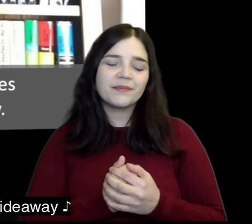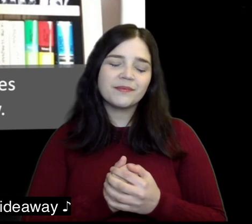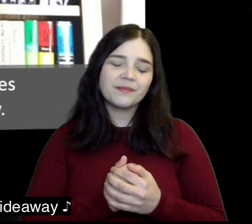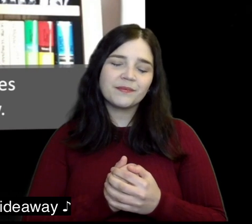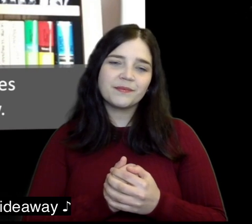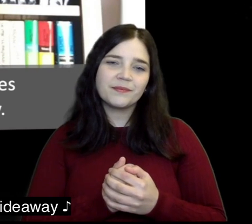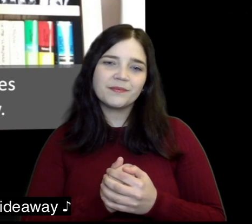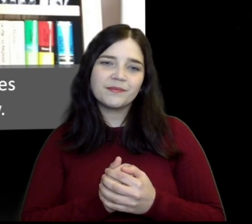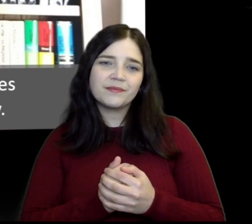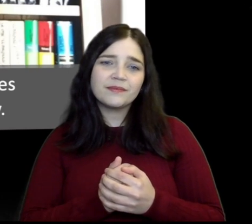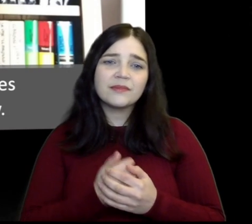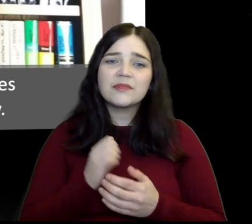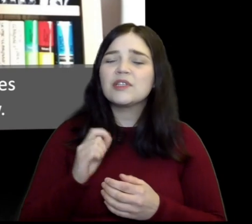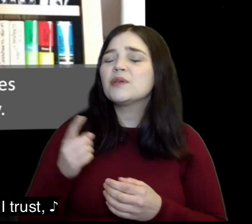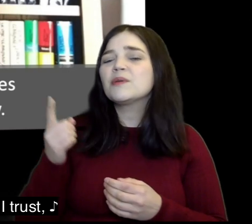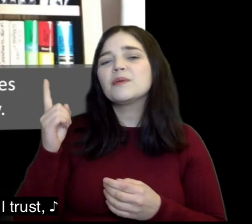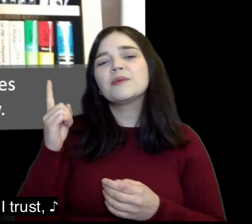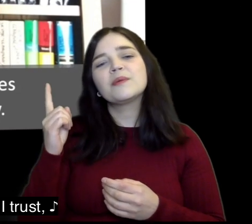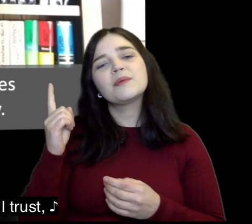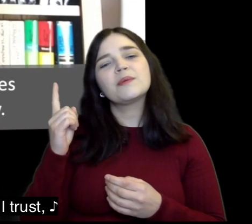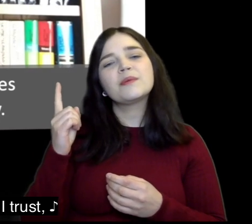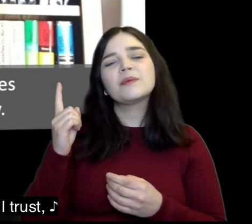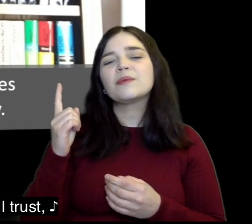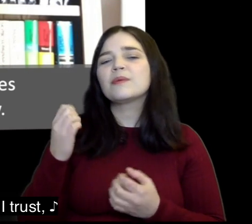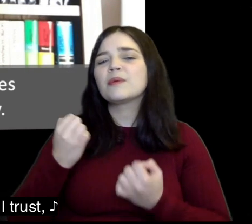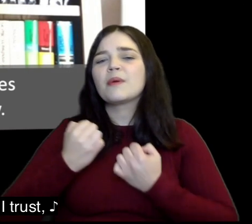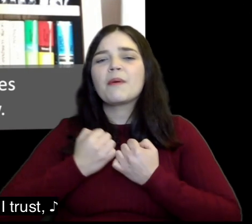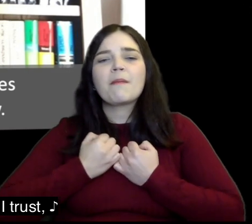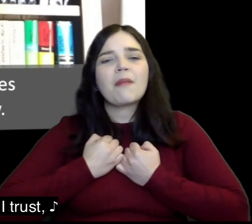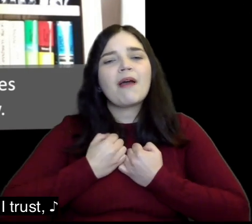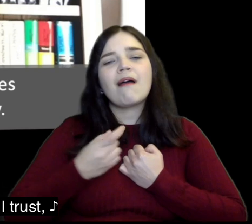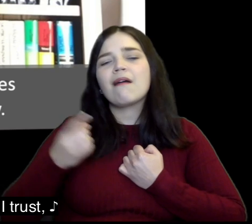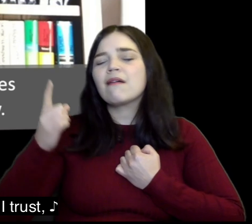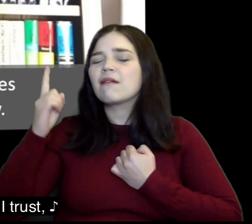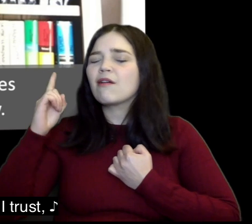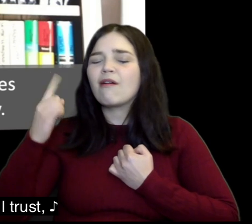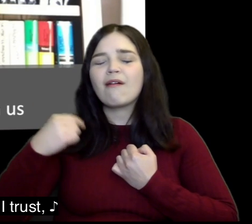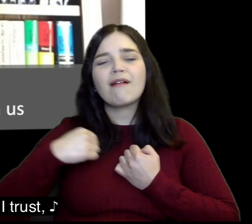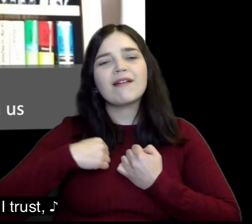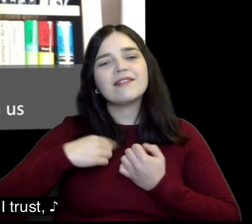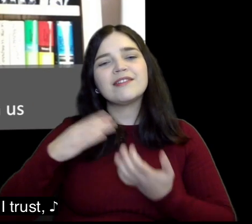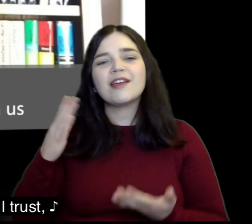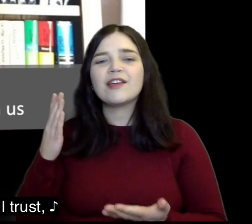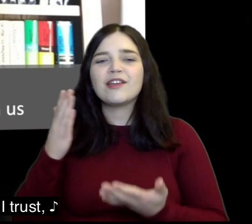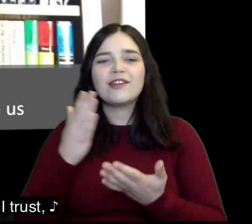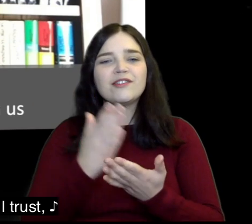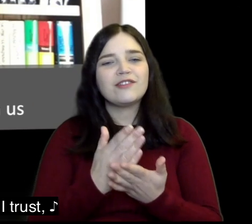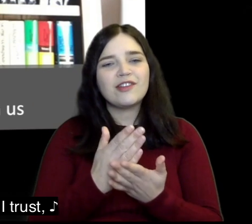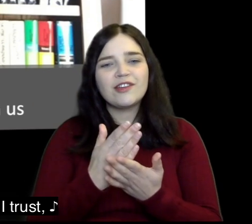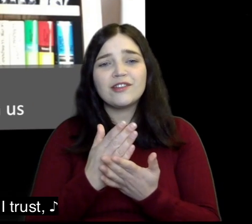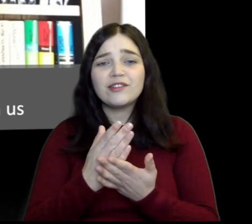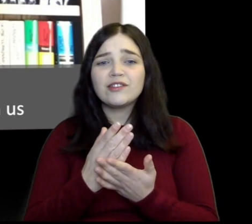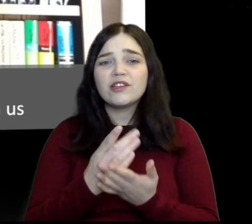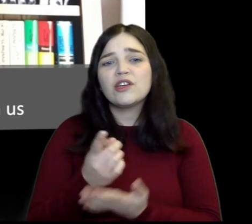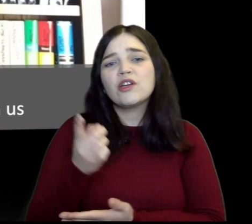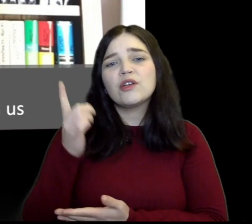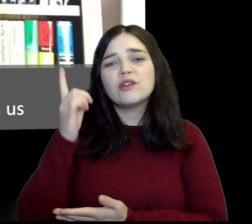will be my hide way in you